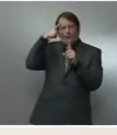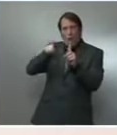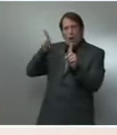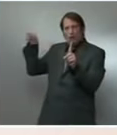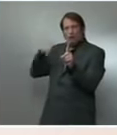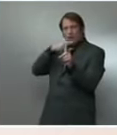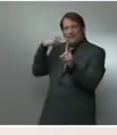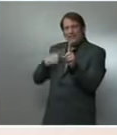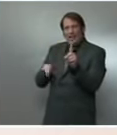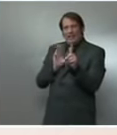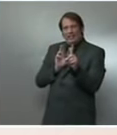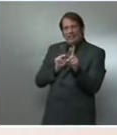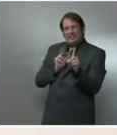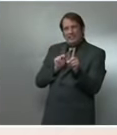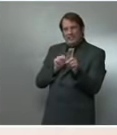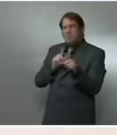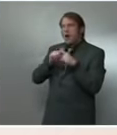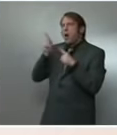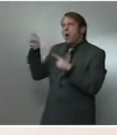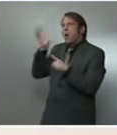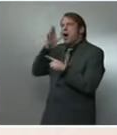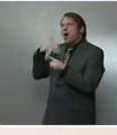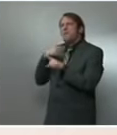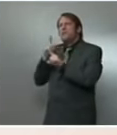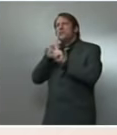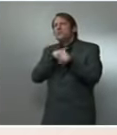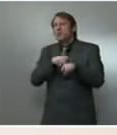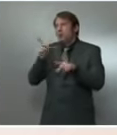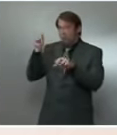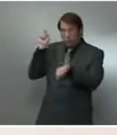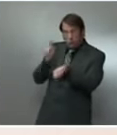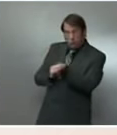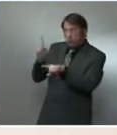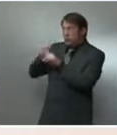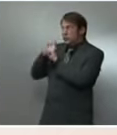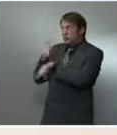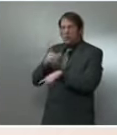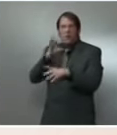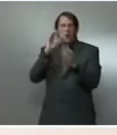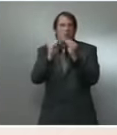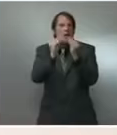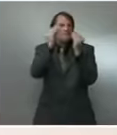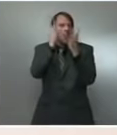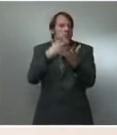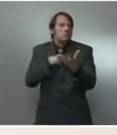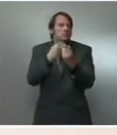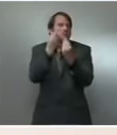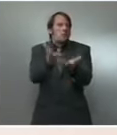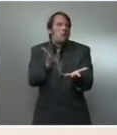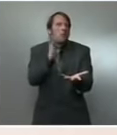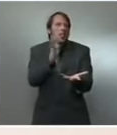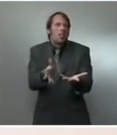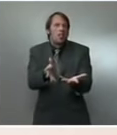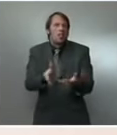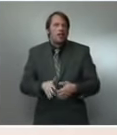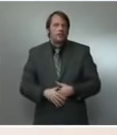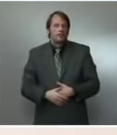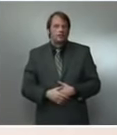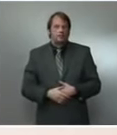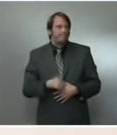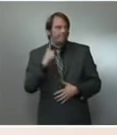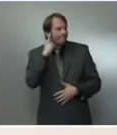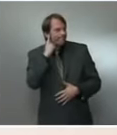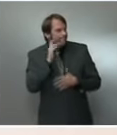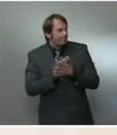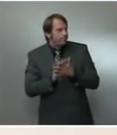can react to it once we know what the details are. Can say his wife has been informed about what their response is going to be? Not as of earlier this morning, but I can check with our